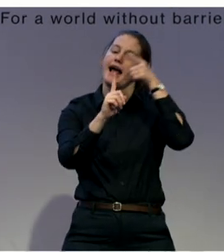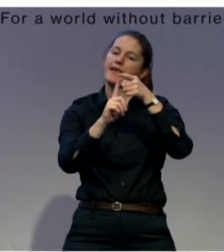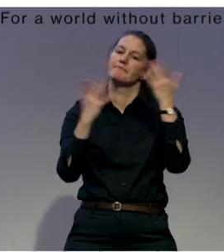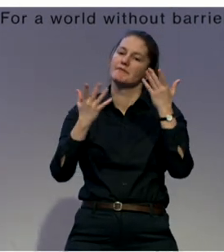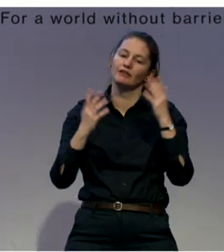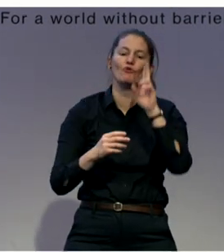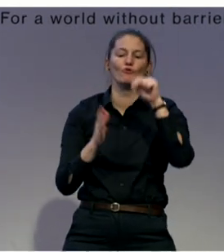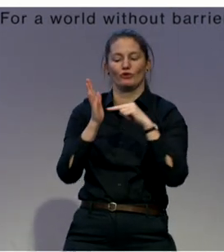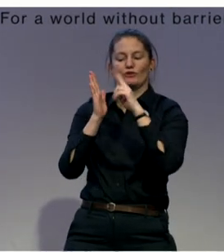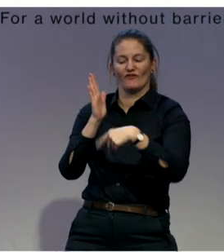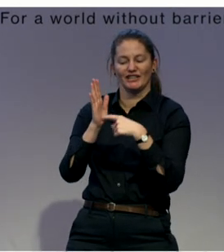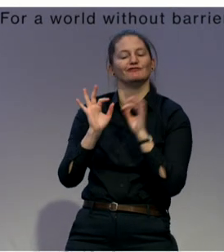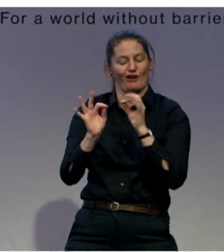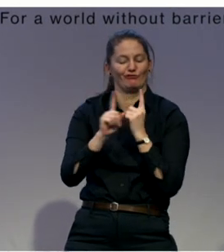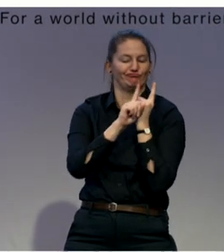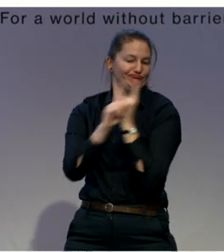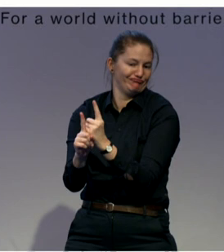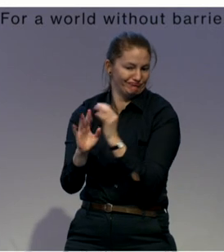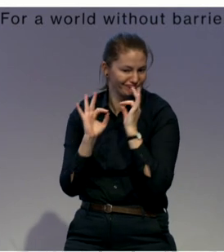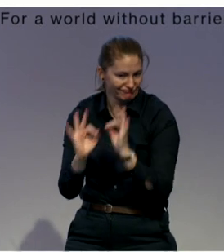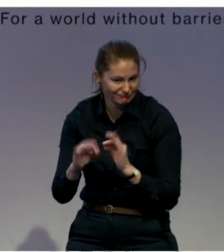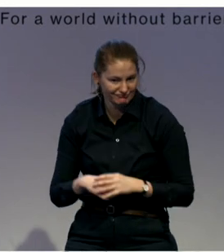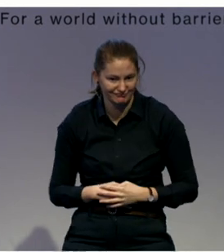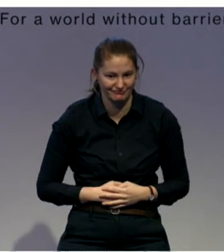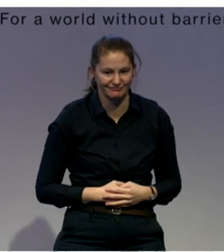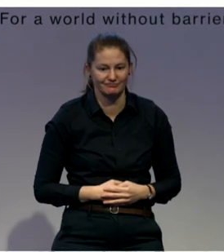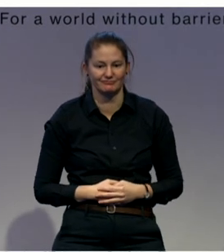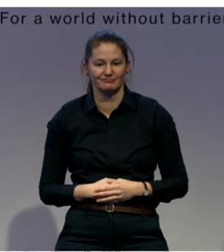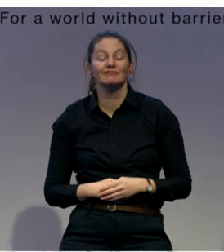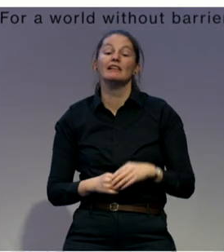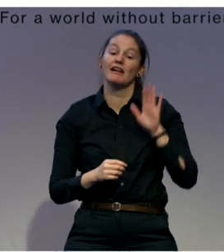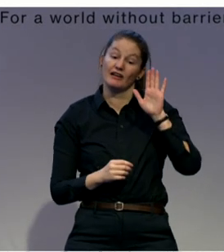national program on institutionalization of persons with